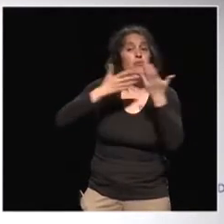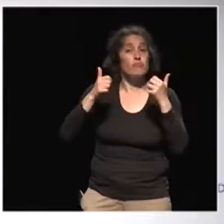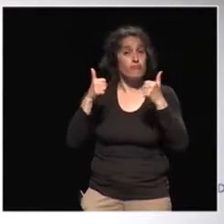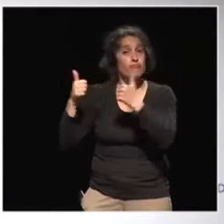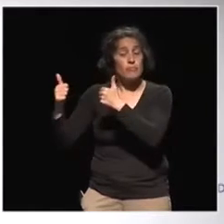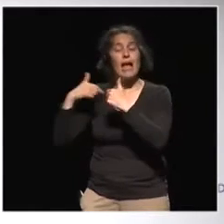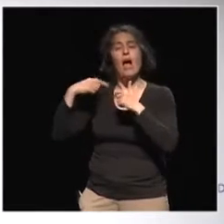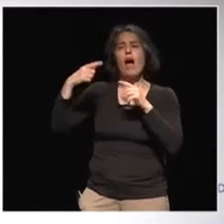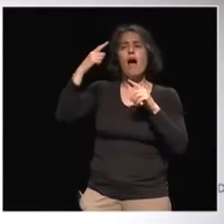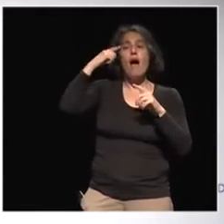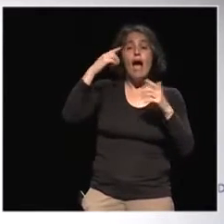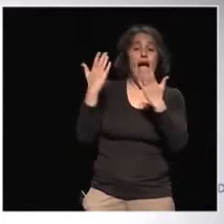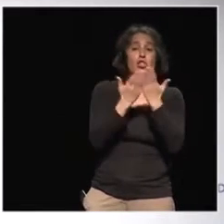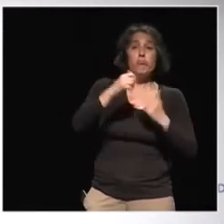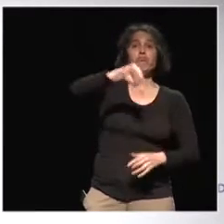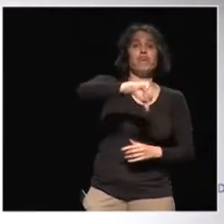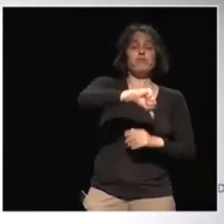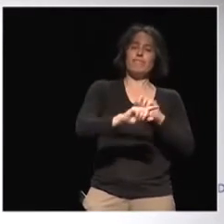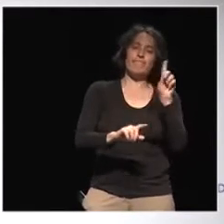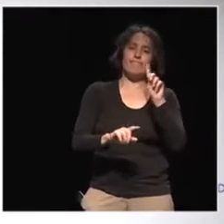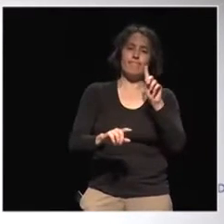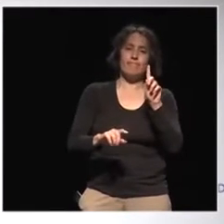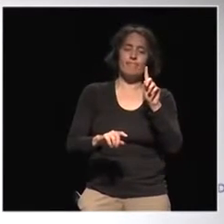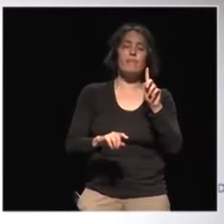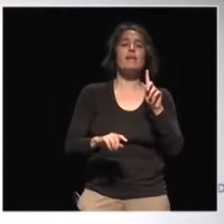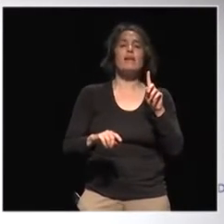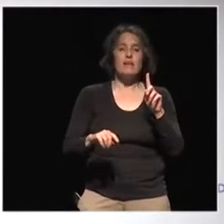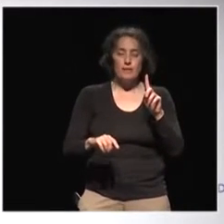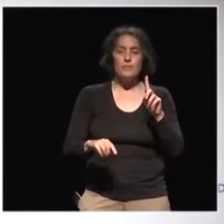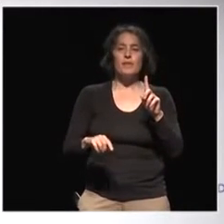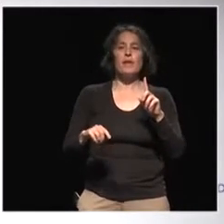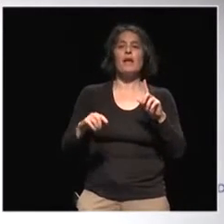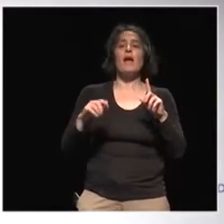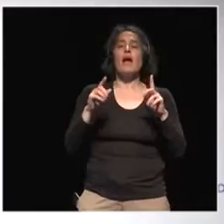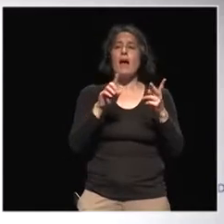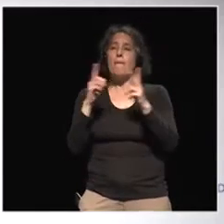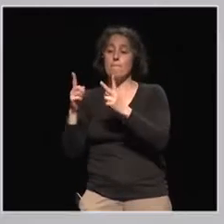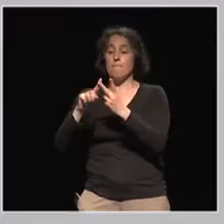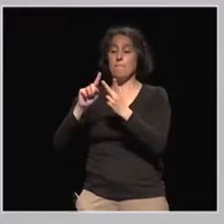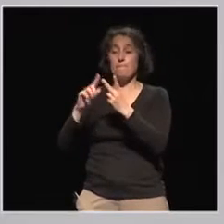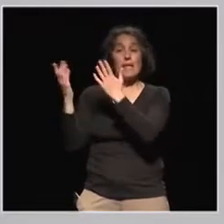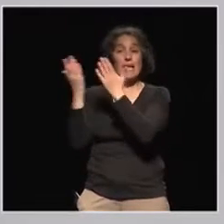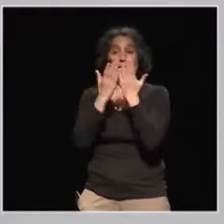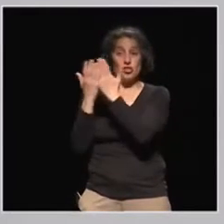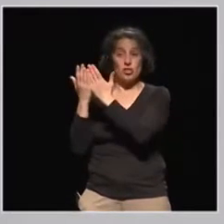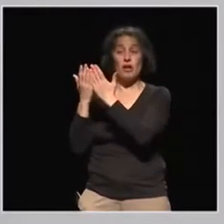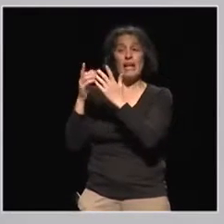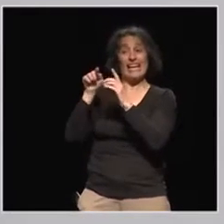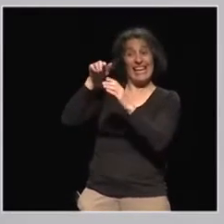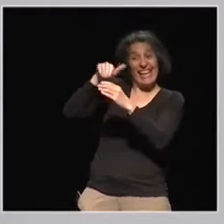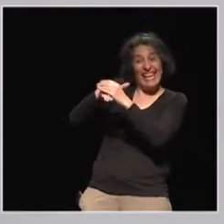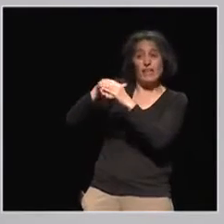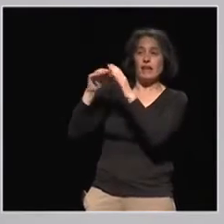is one thing. But to be in favor of critical education is another thing. I to be in favor of quality